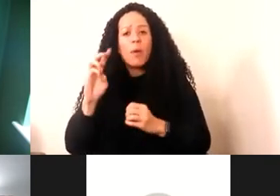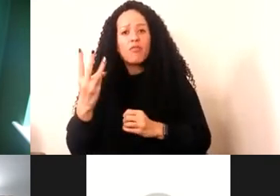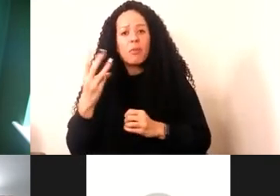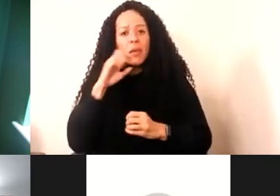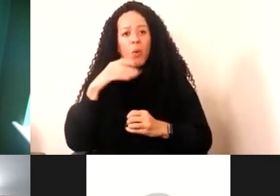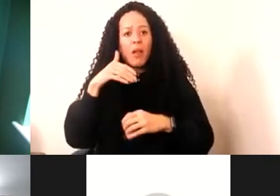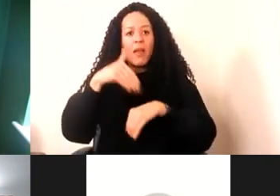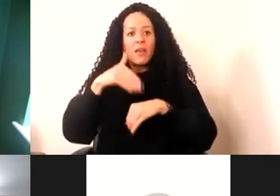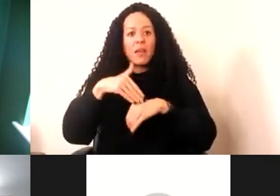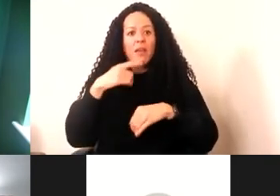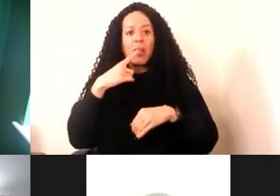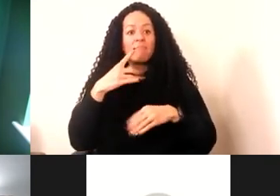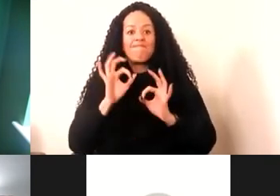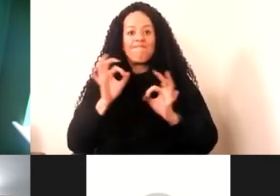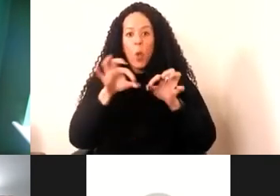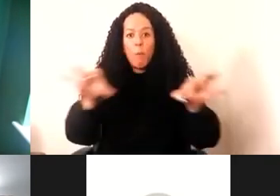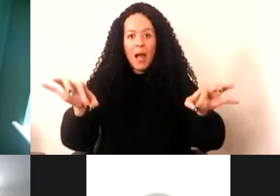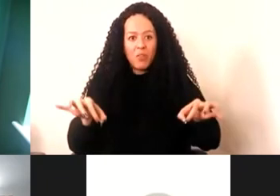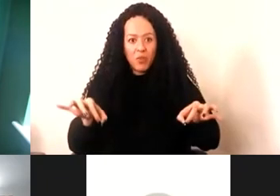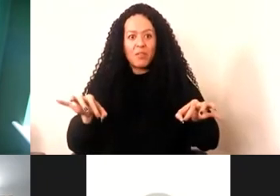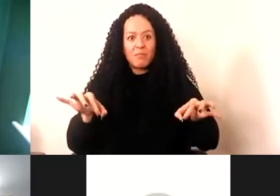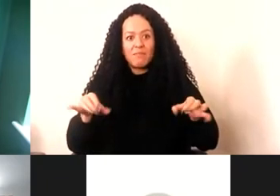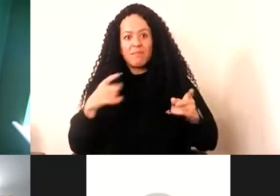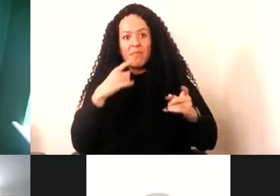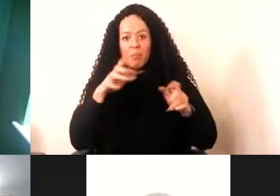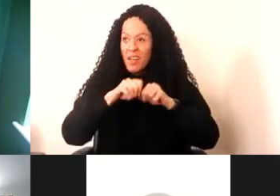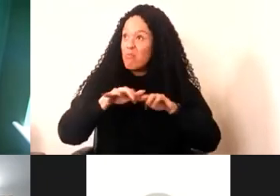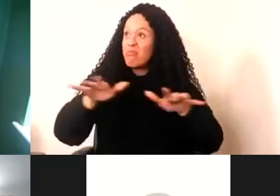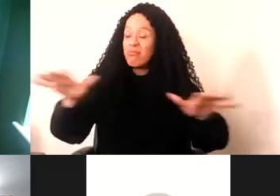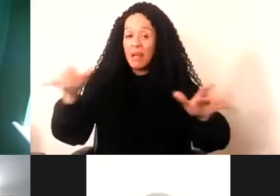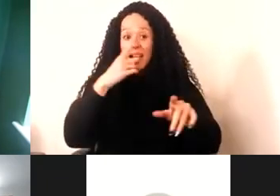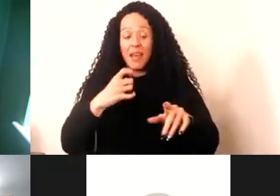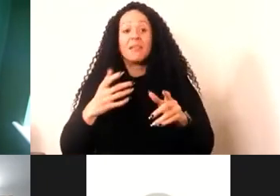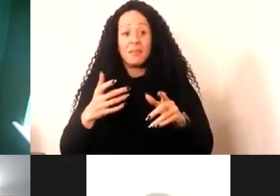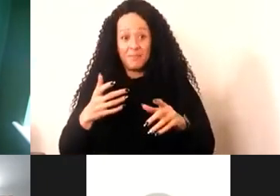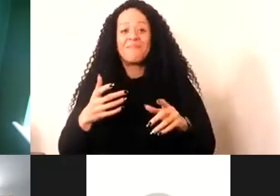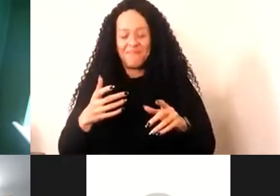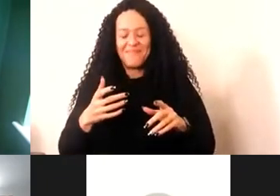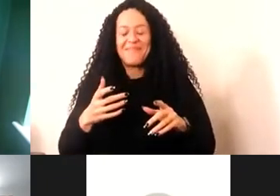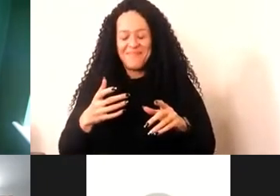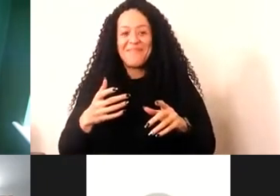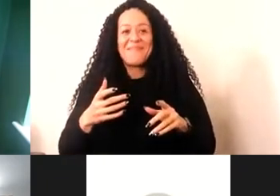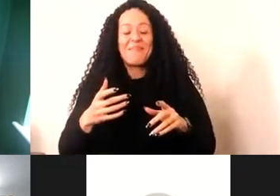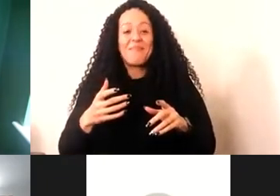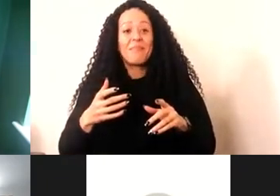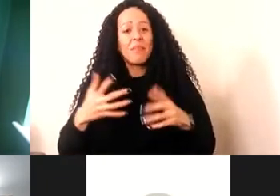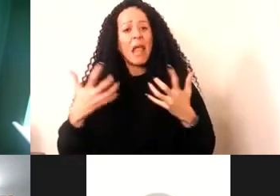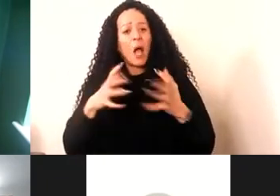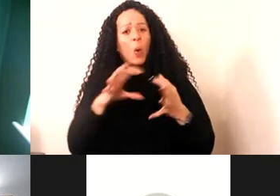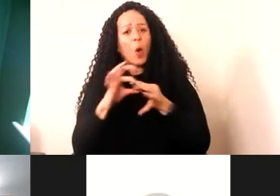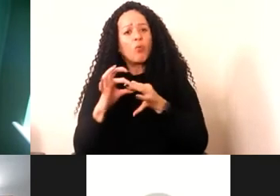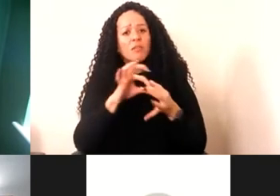boundarylessness, the account of the boundlessness, boundarylessness? Yeah. Correspondingly,